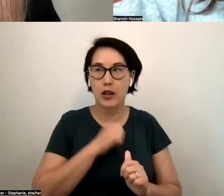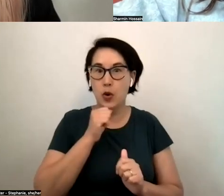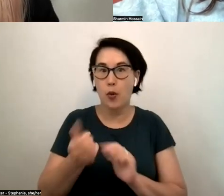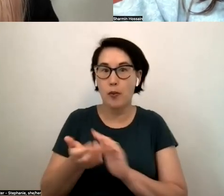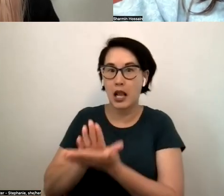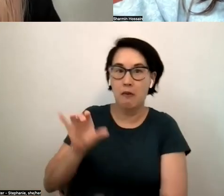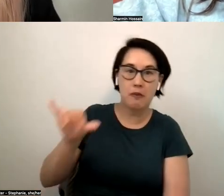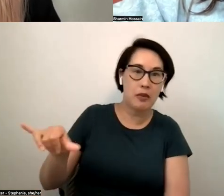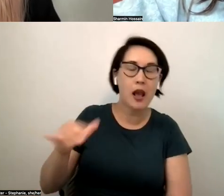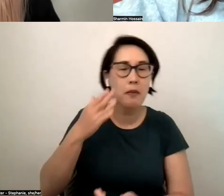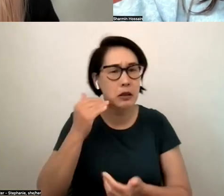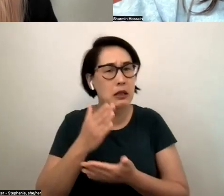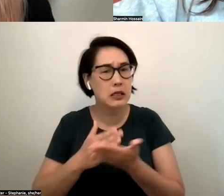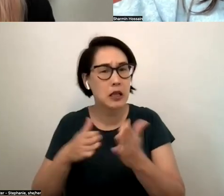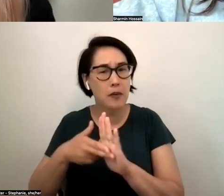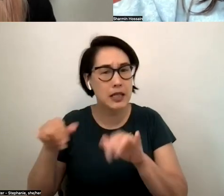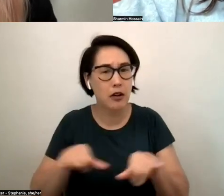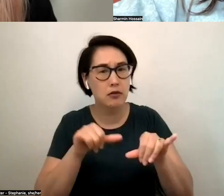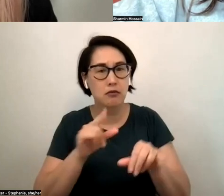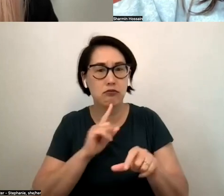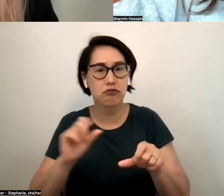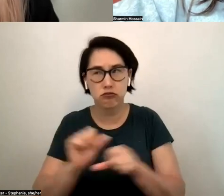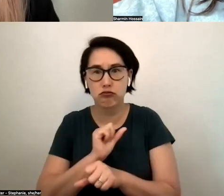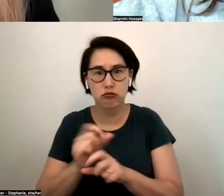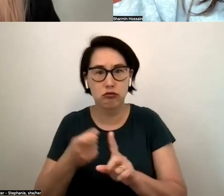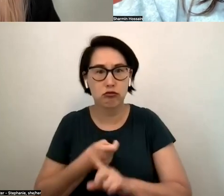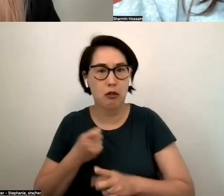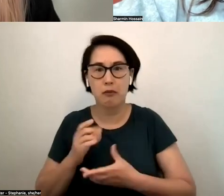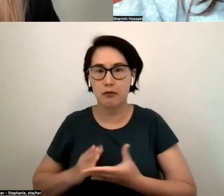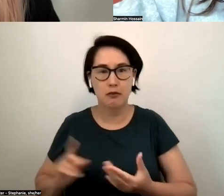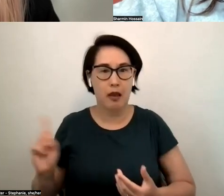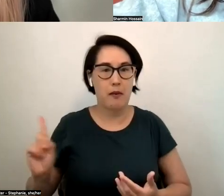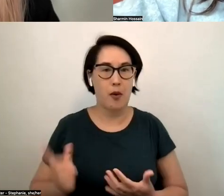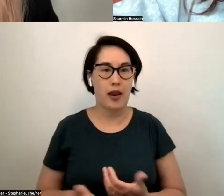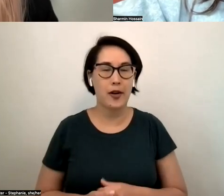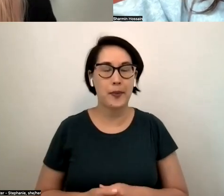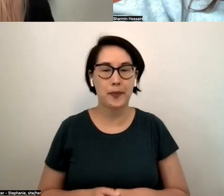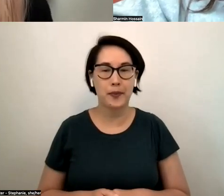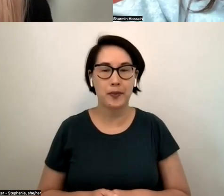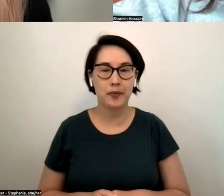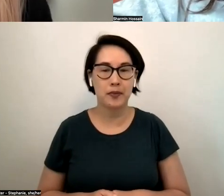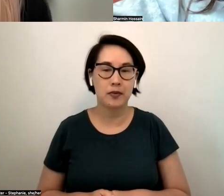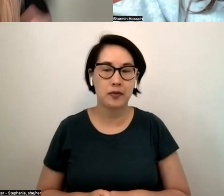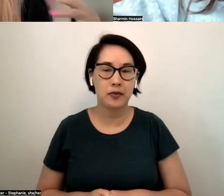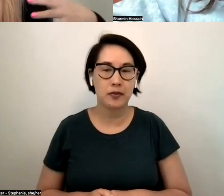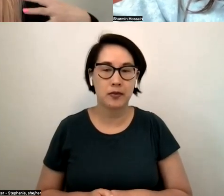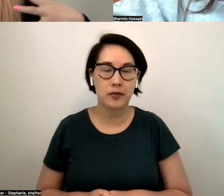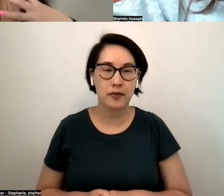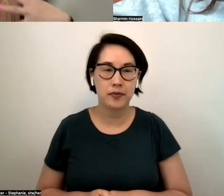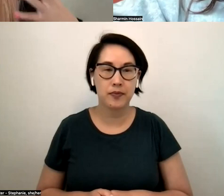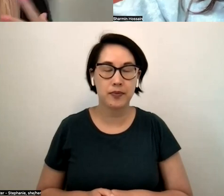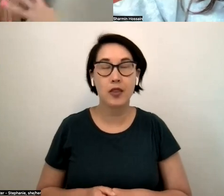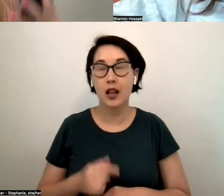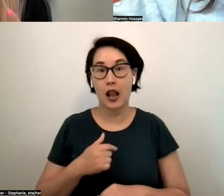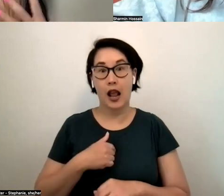i do feel like some stereotypes do come from somewhere and um and i i think even when i was working at my